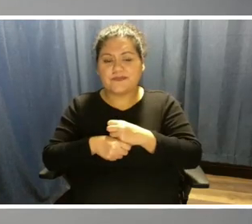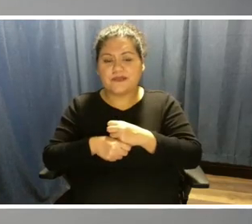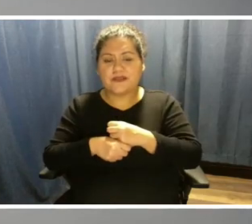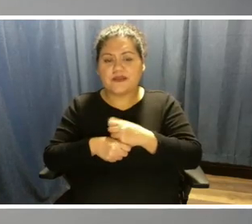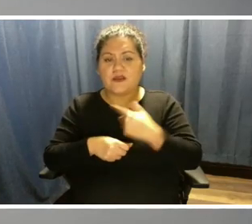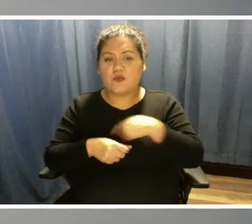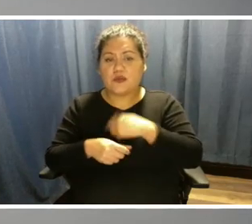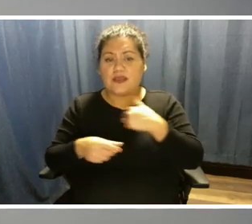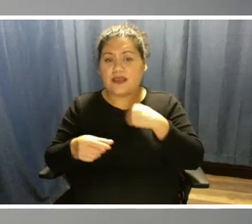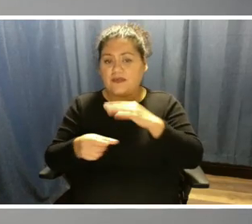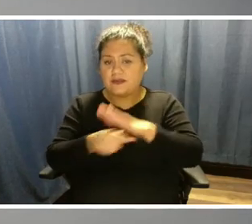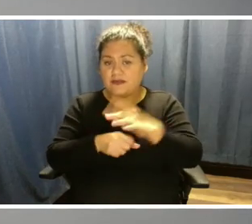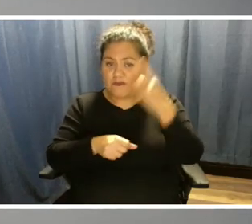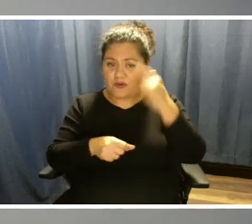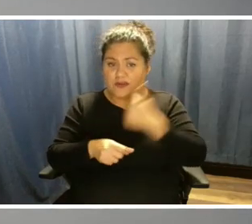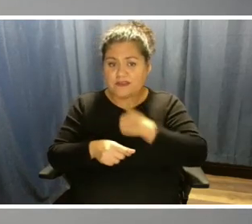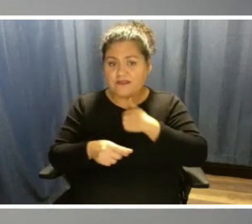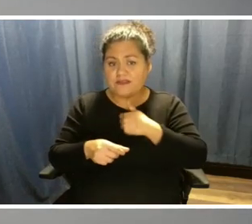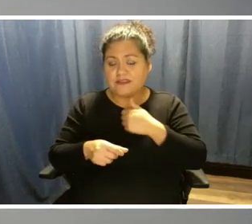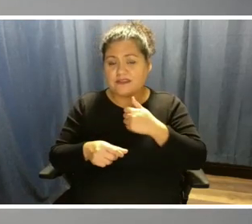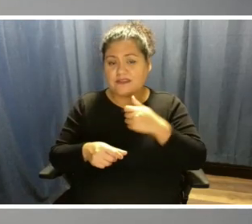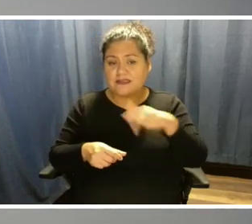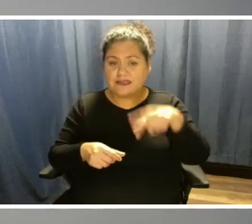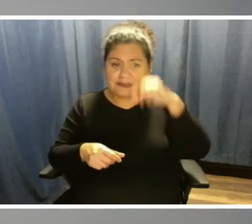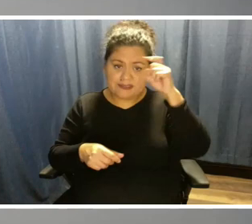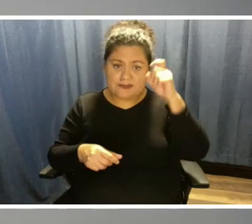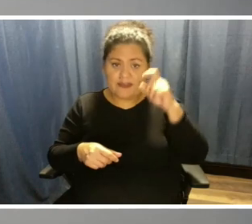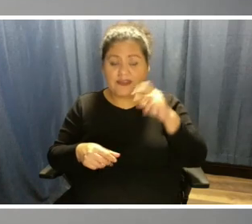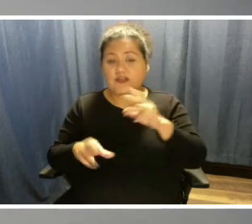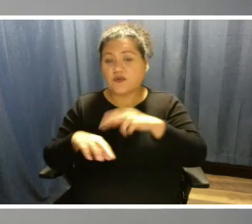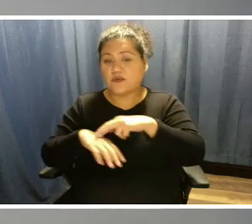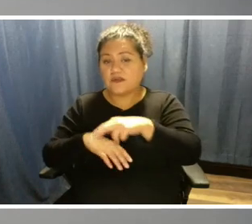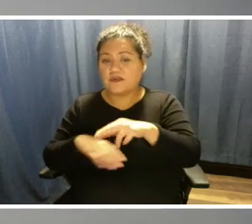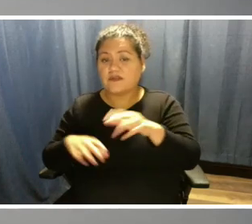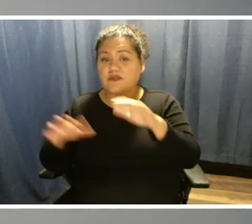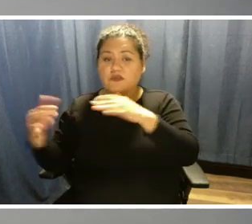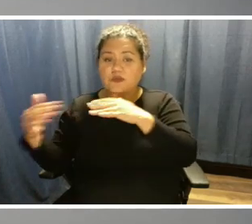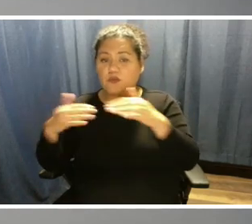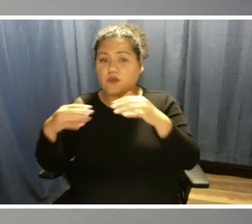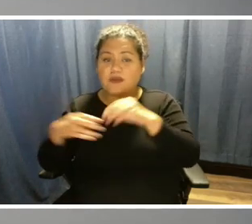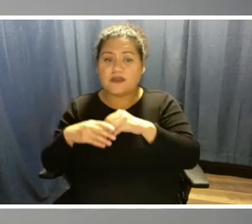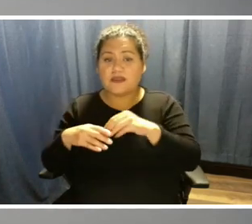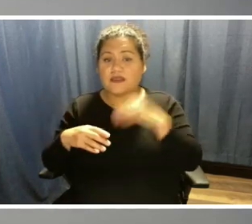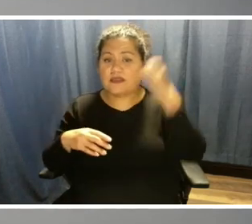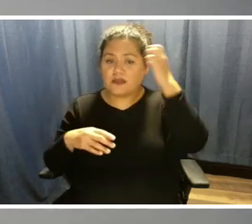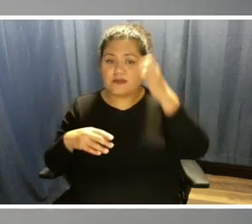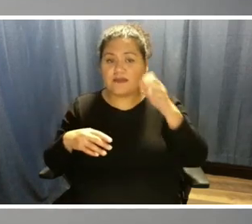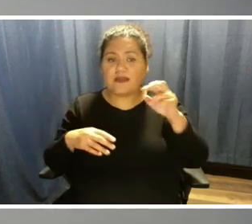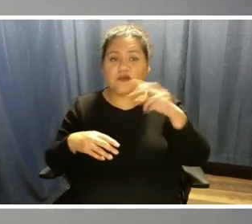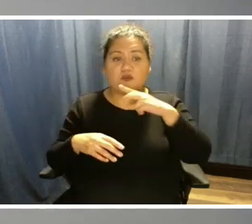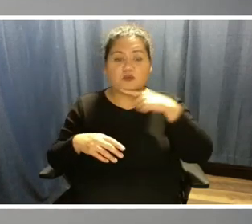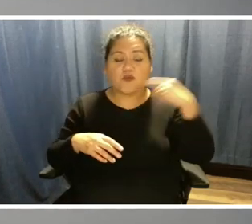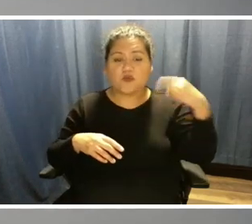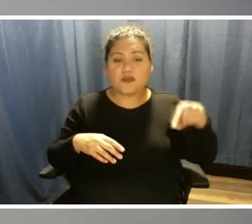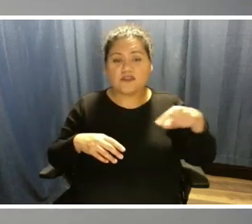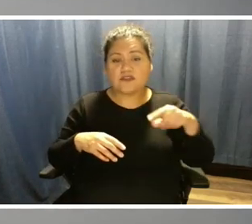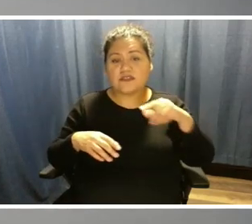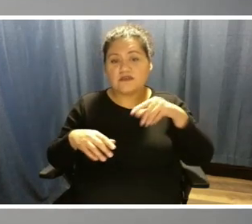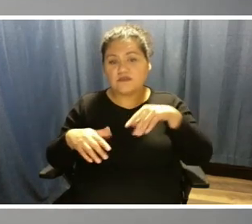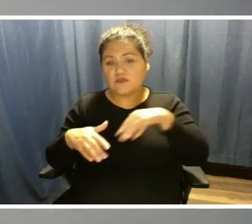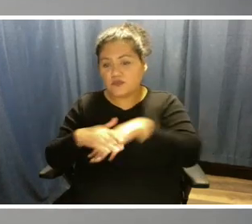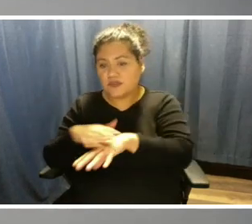ourselves. But this summer, and specifically, you're referencing the war in Europe and Russia's invasion of Ukraine. A lot of our European allies